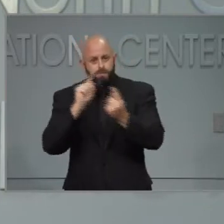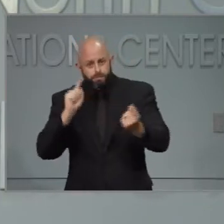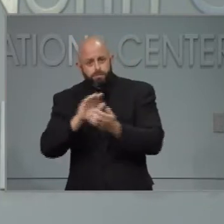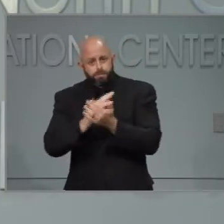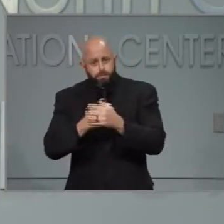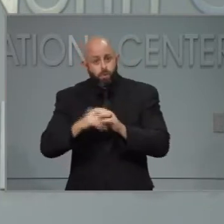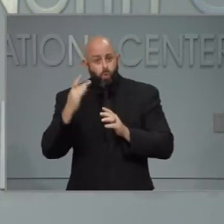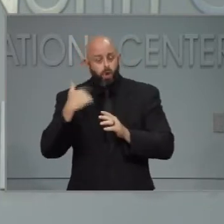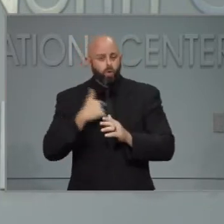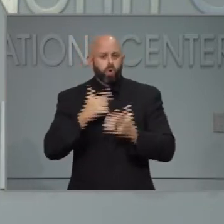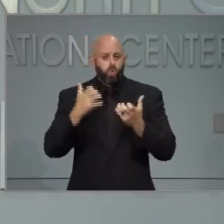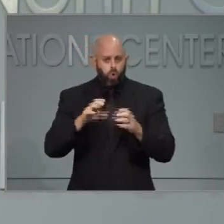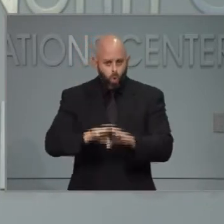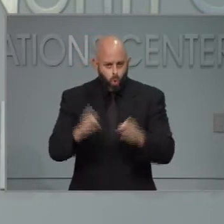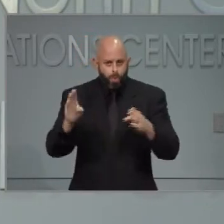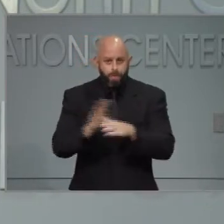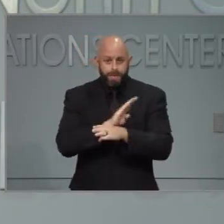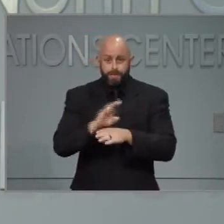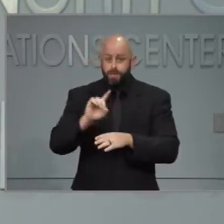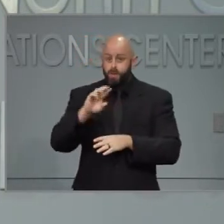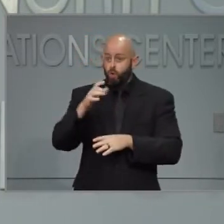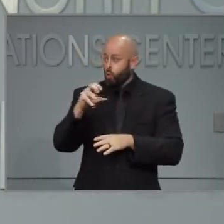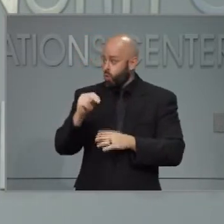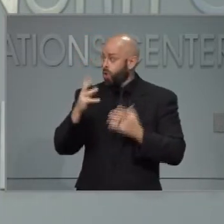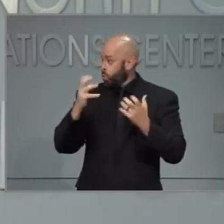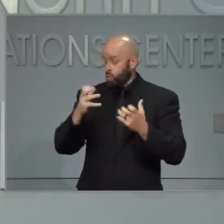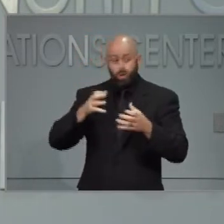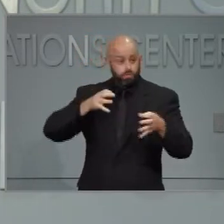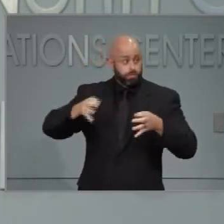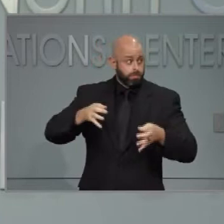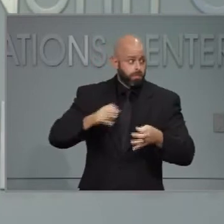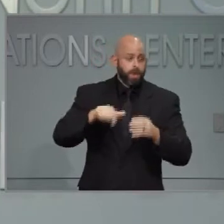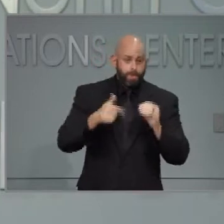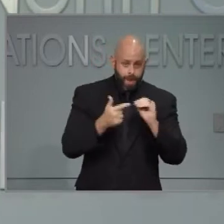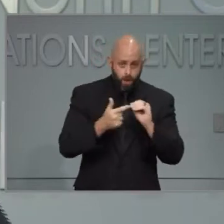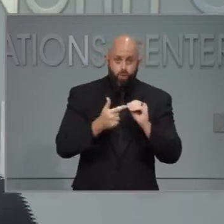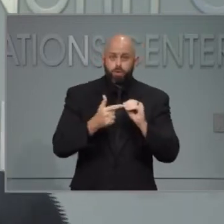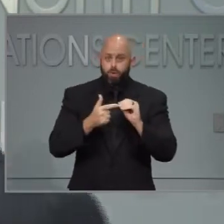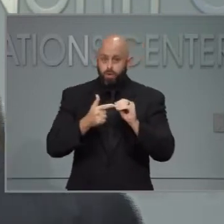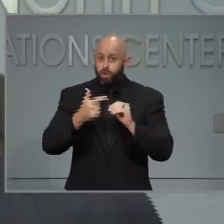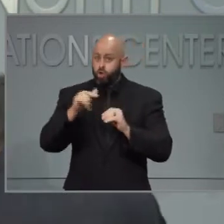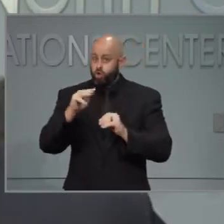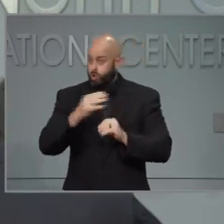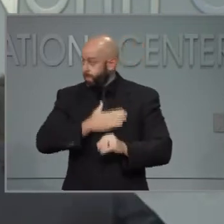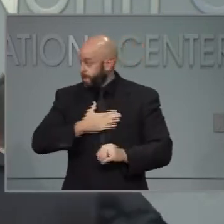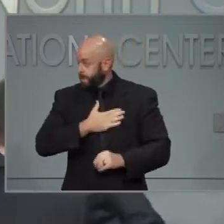open. Dr. Cohen, would you like to say a word or two about the gyms?